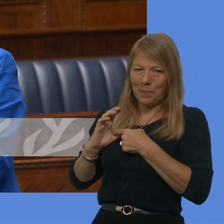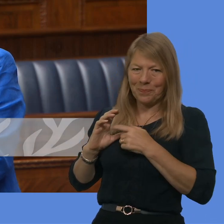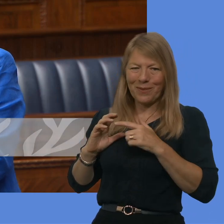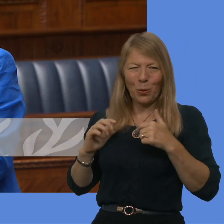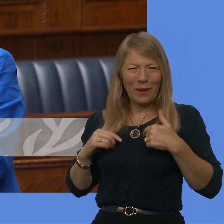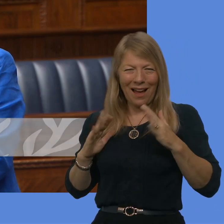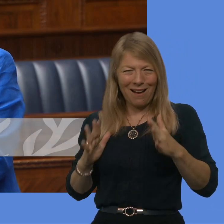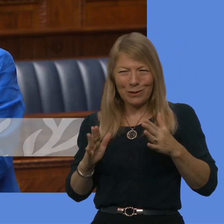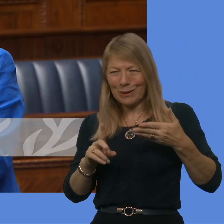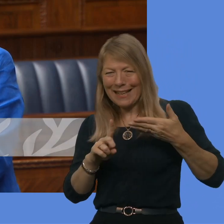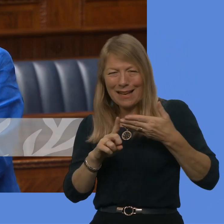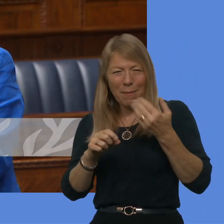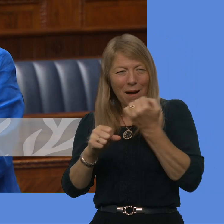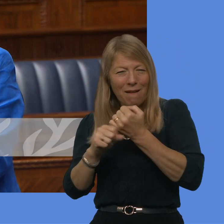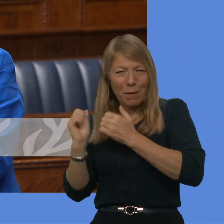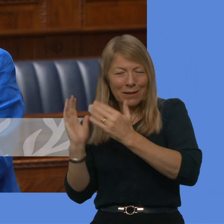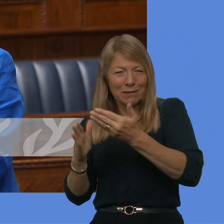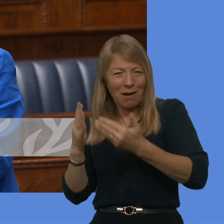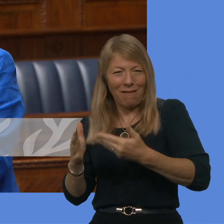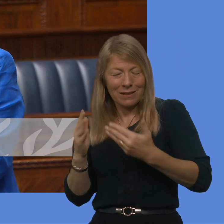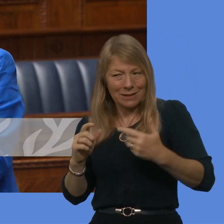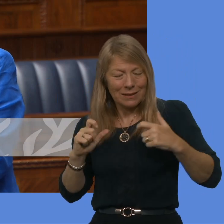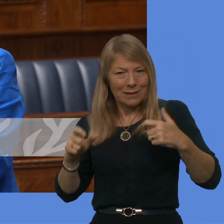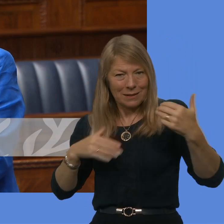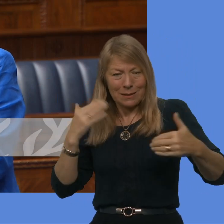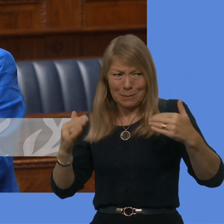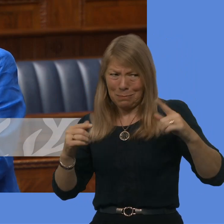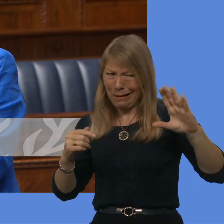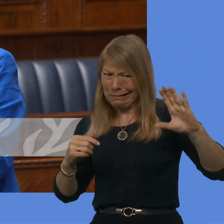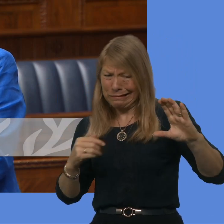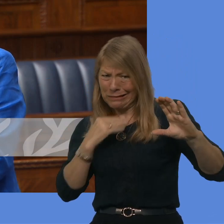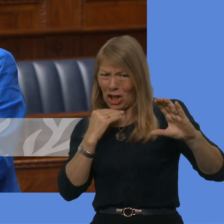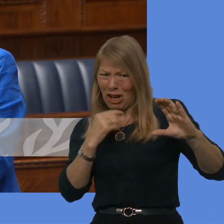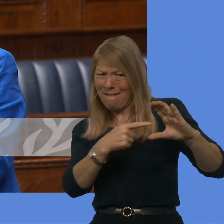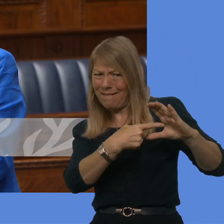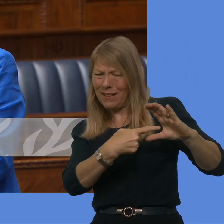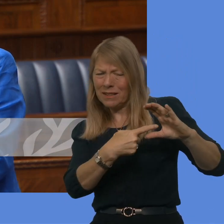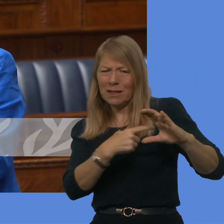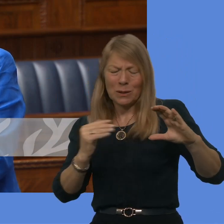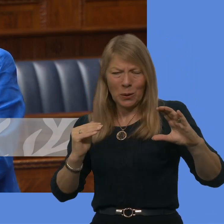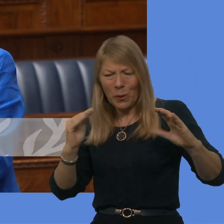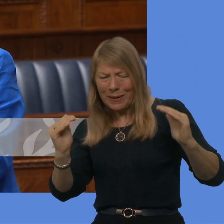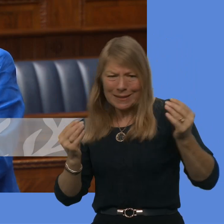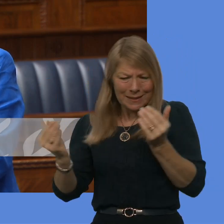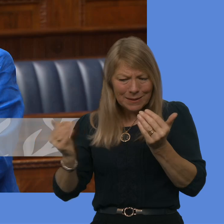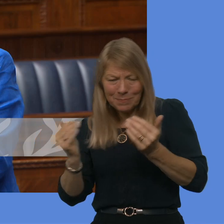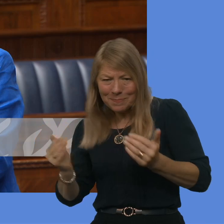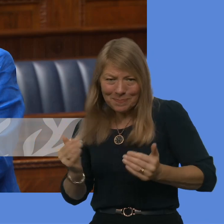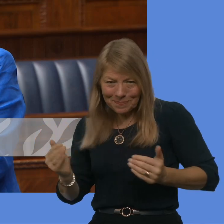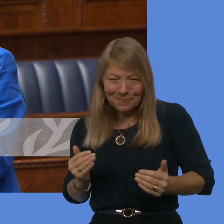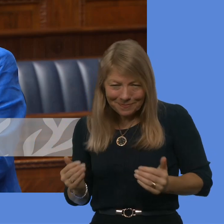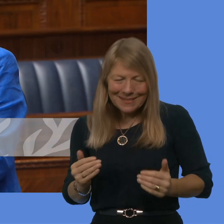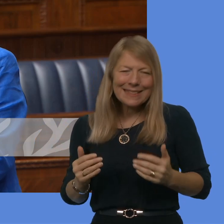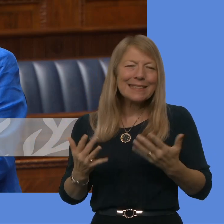can within the budget envelope. That will inevitably limit the discretion that we have and flexibility that we may have in terms of new policies.